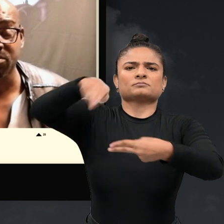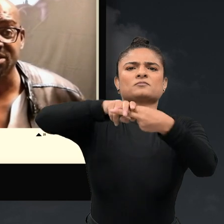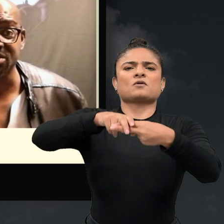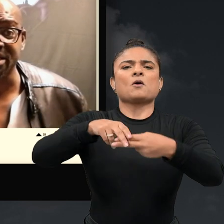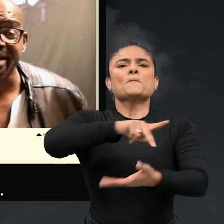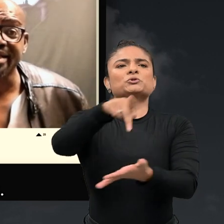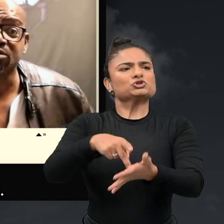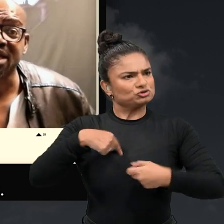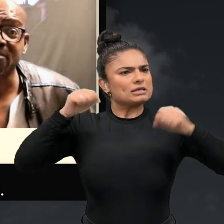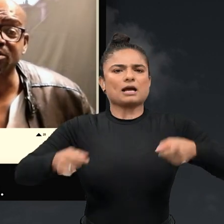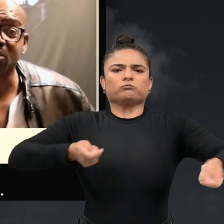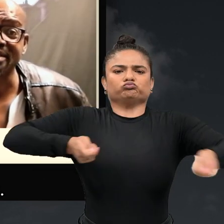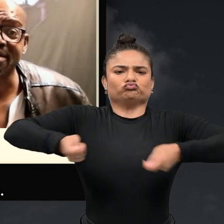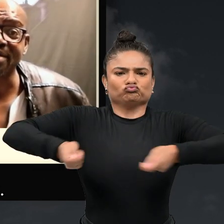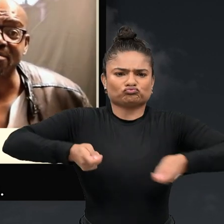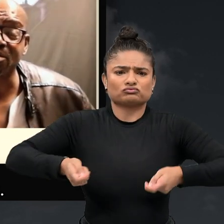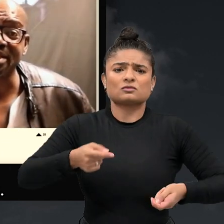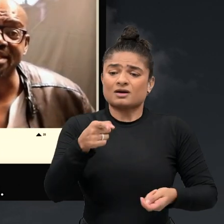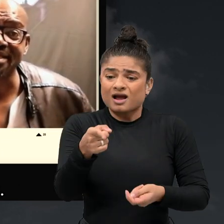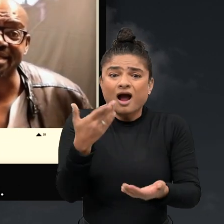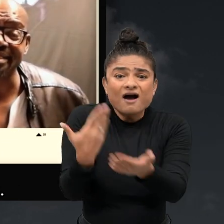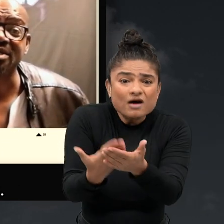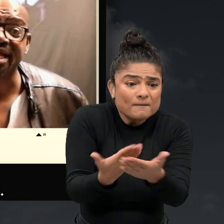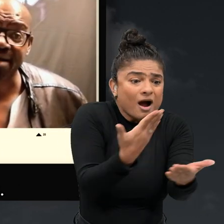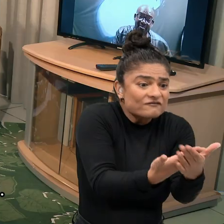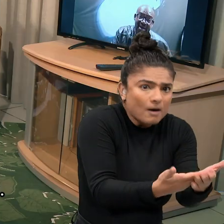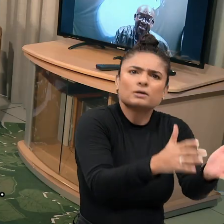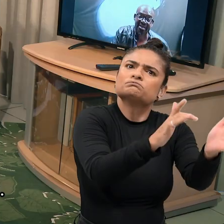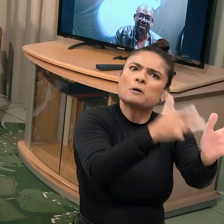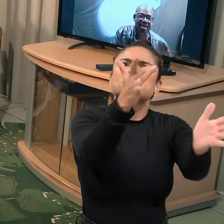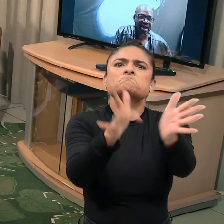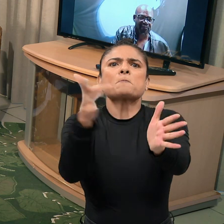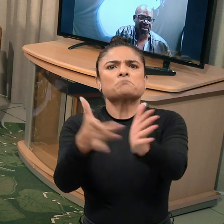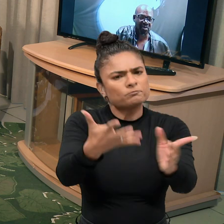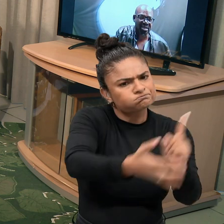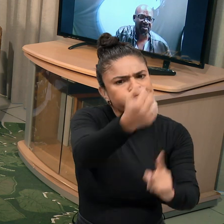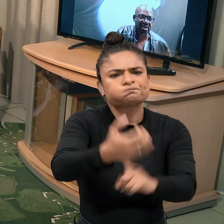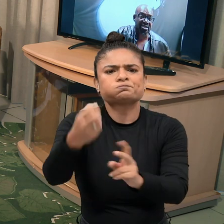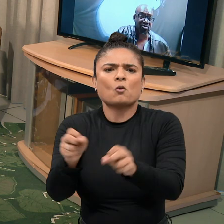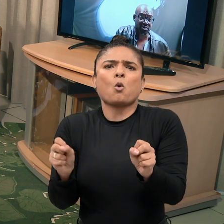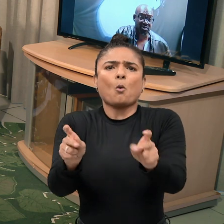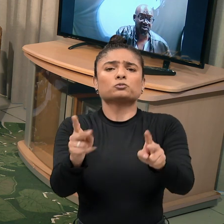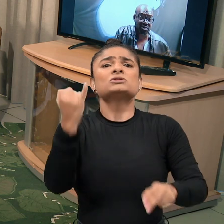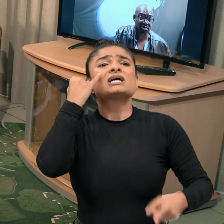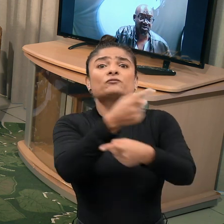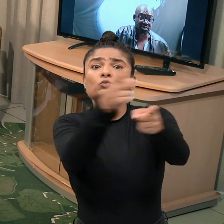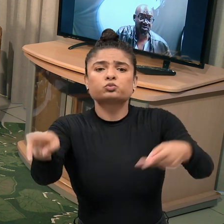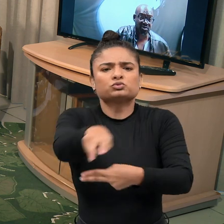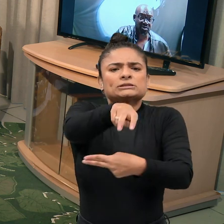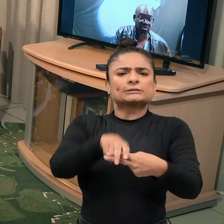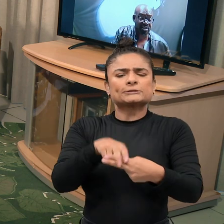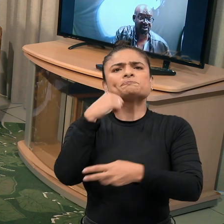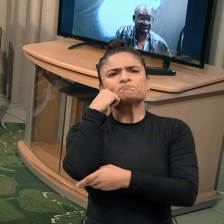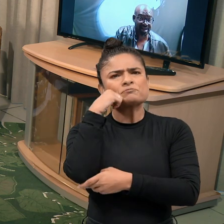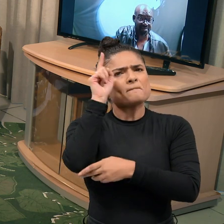to that position is to tap into what is available within the sector, which are numbers. And if people with disabilities were to sit down today